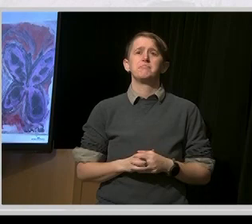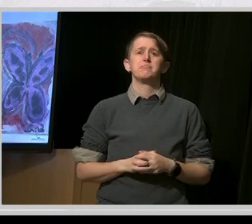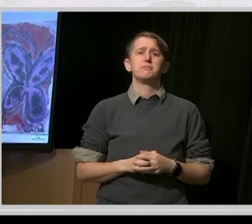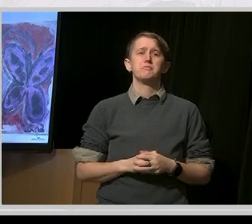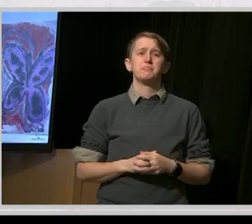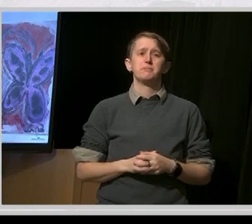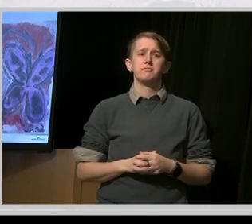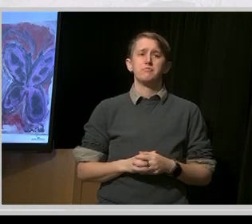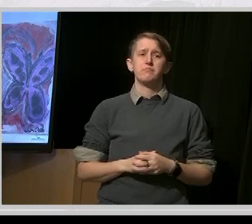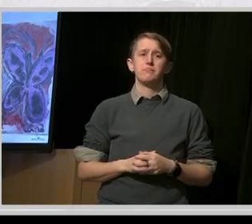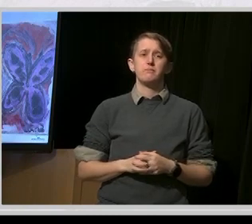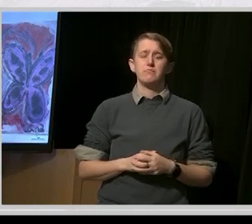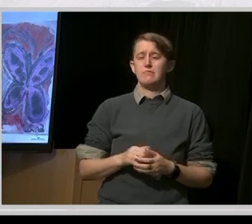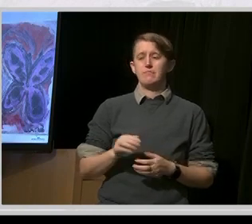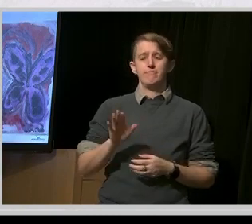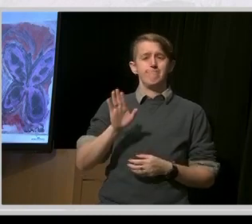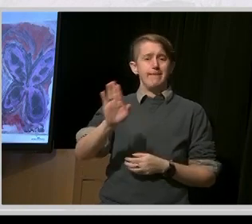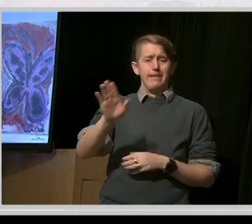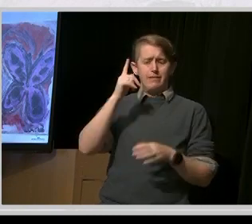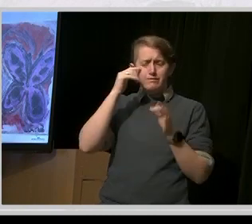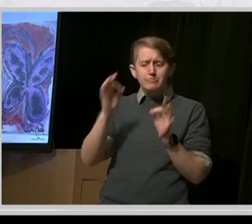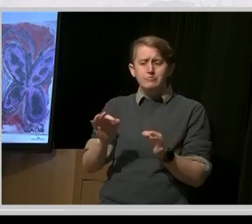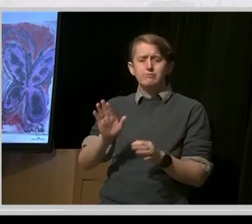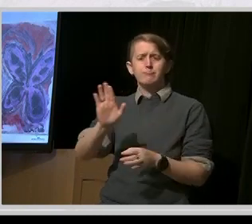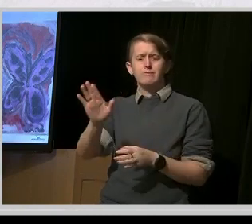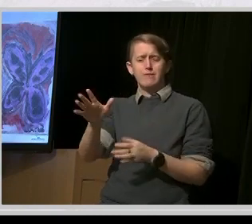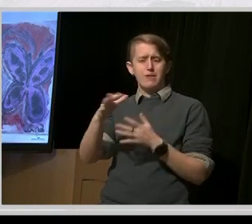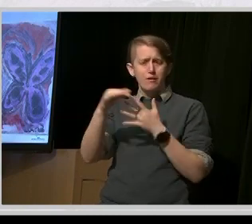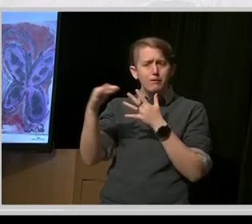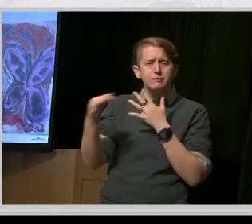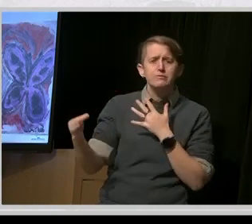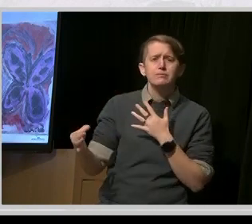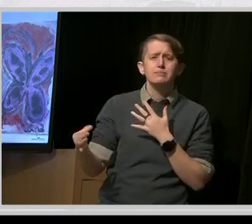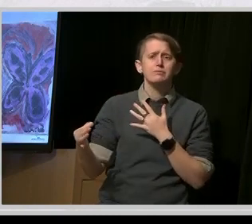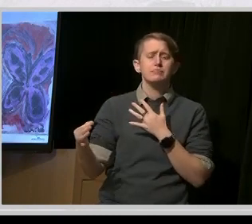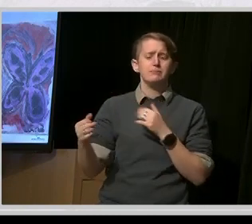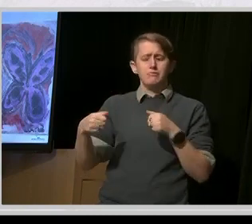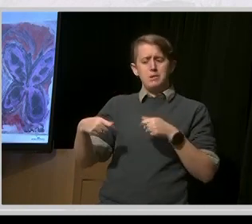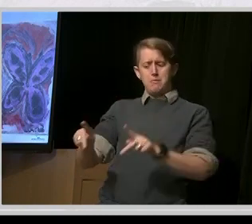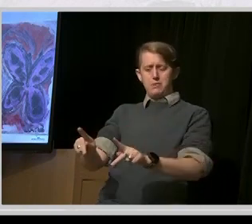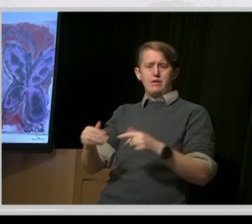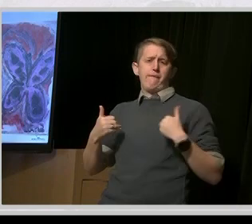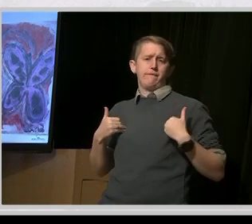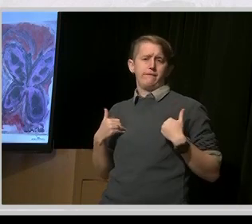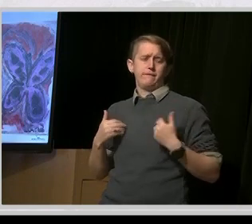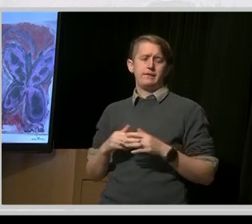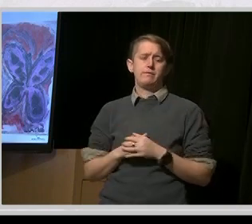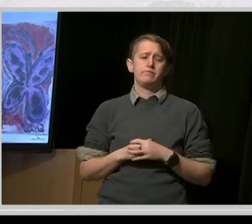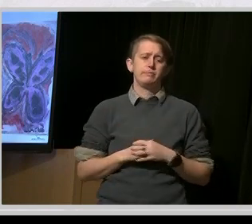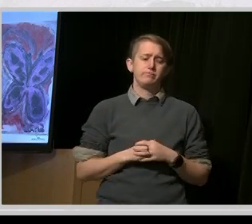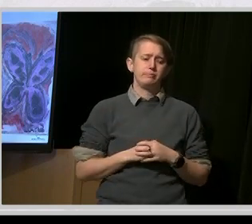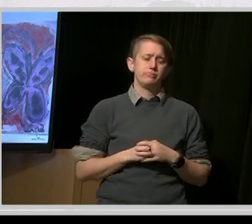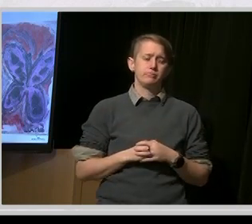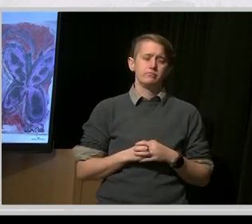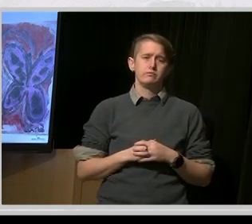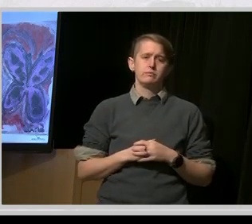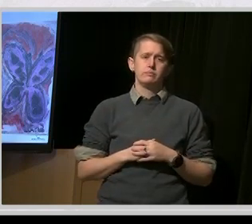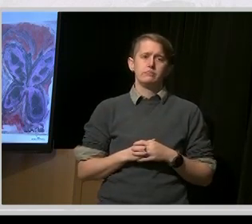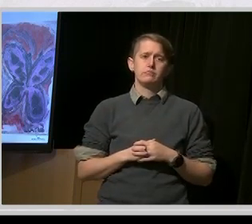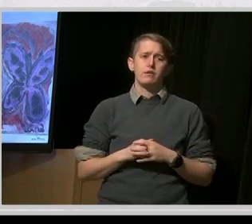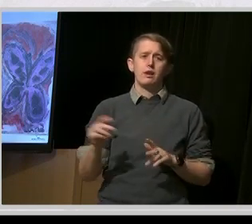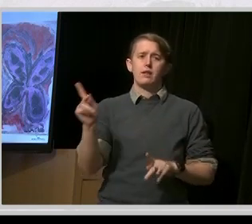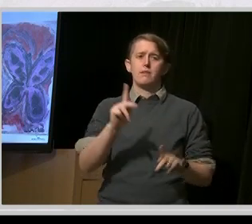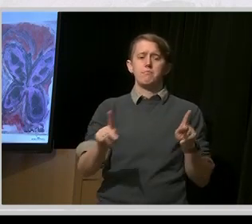unique to them. In many ways, as support people, you need to